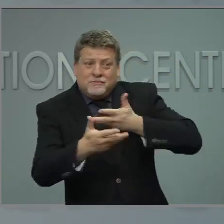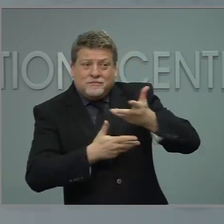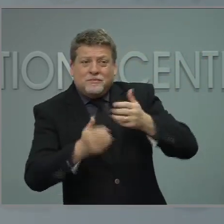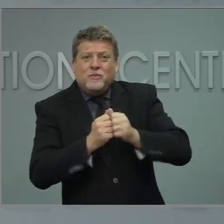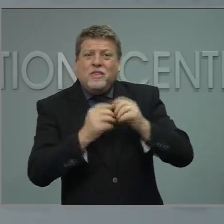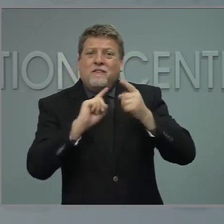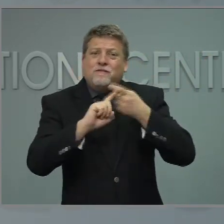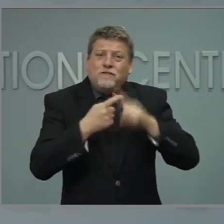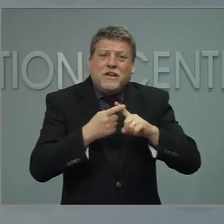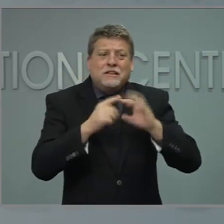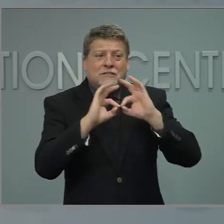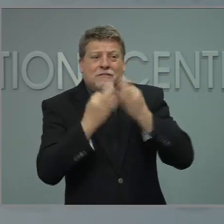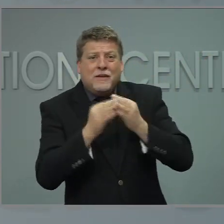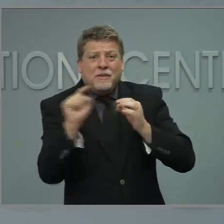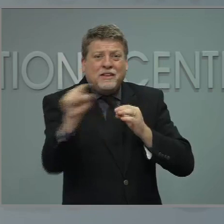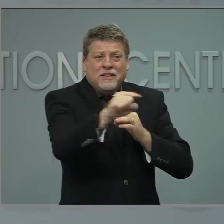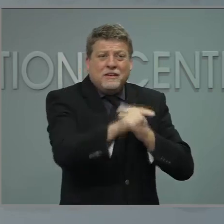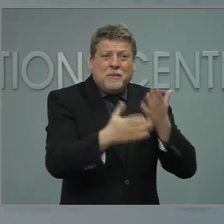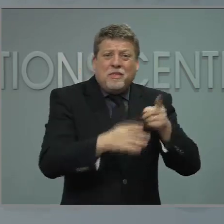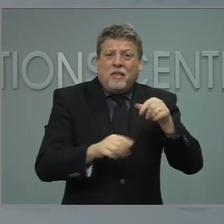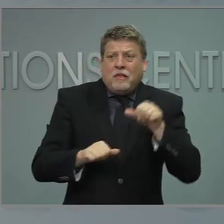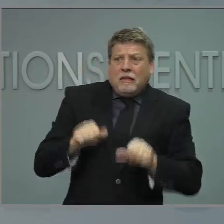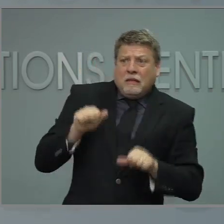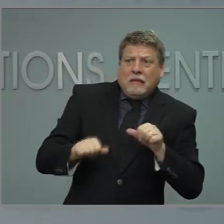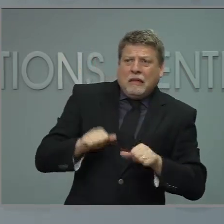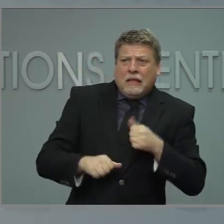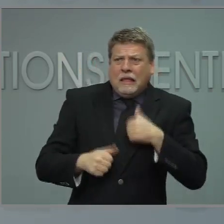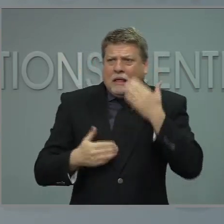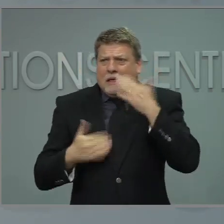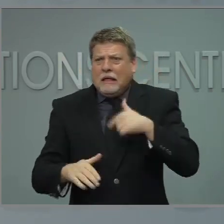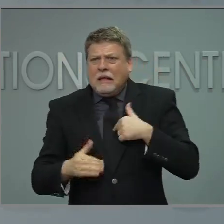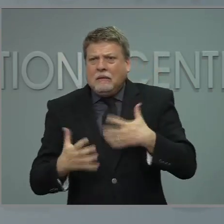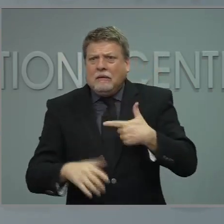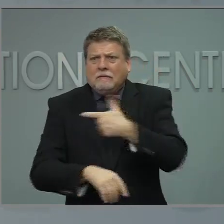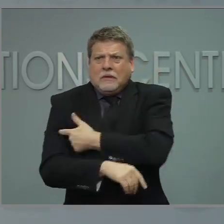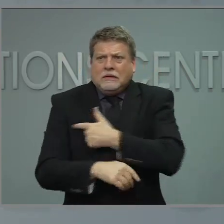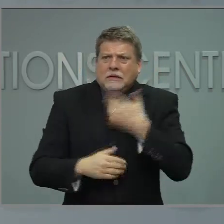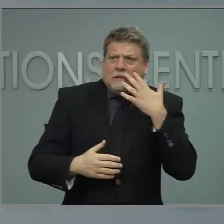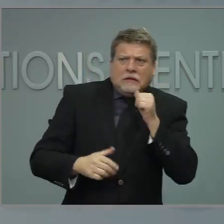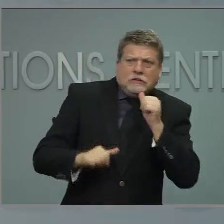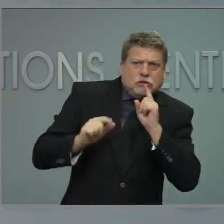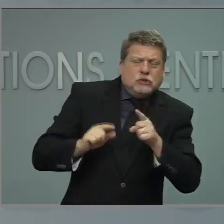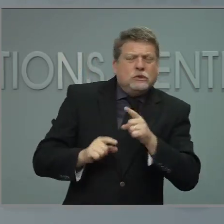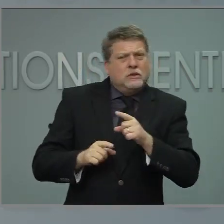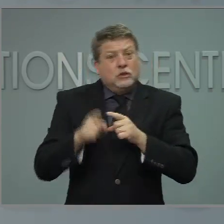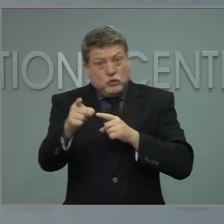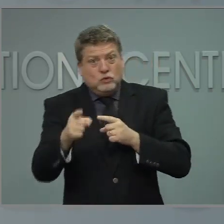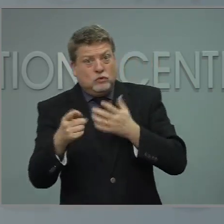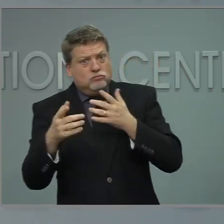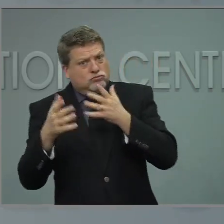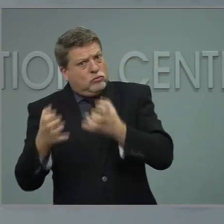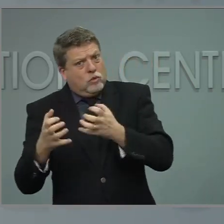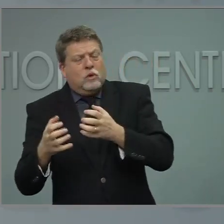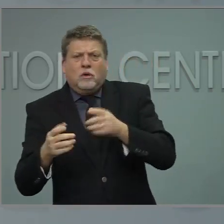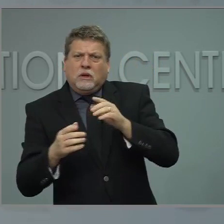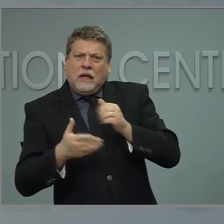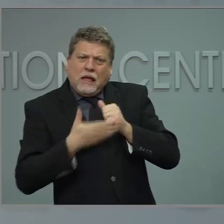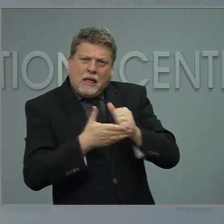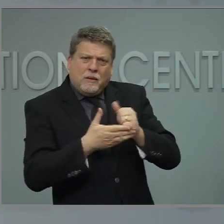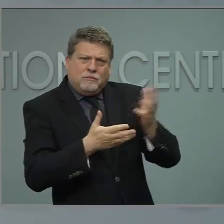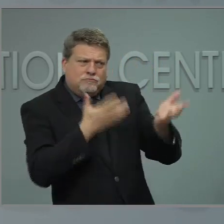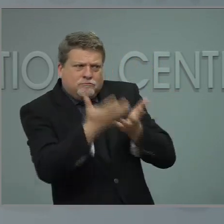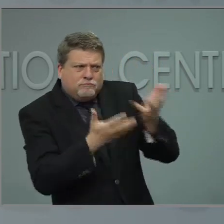hesitating about getting vaccinated and convince them to do it because the vaccine is our path to